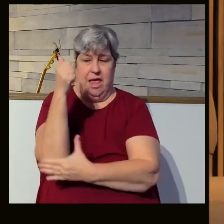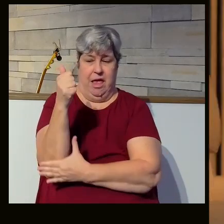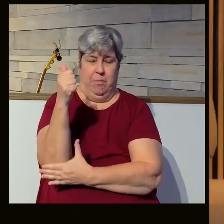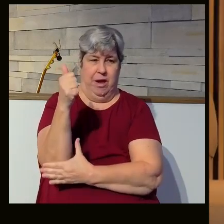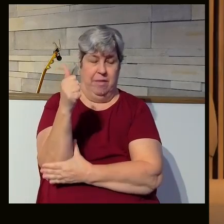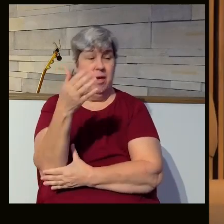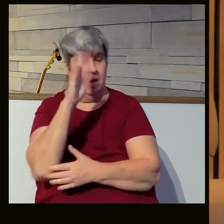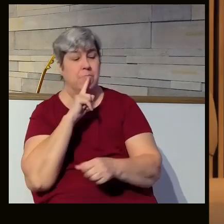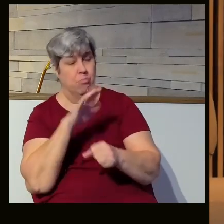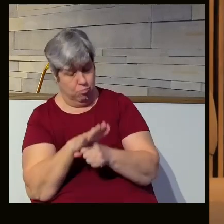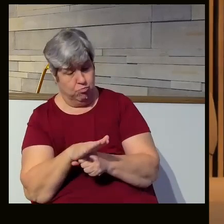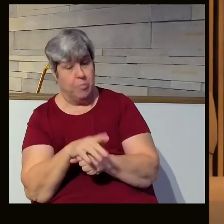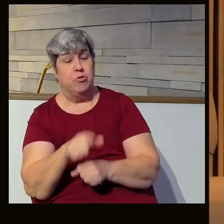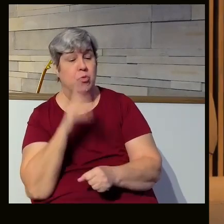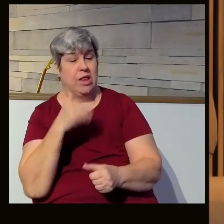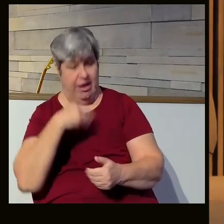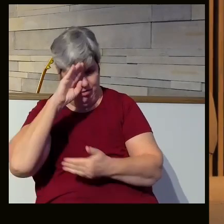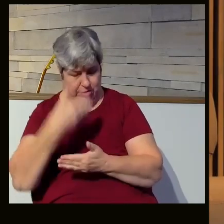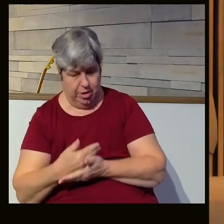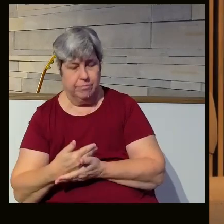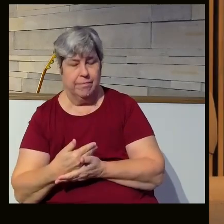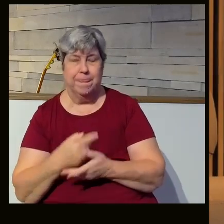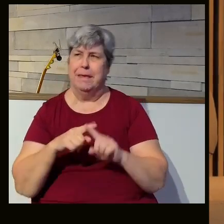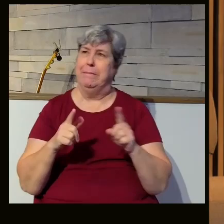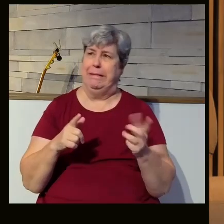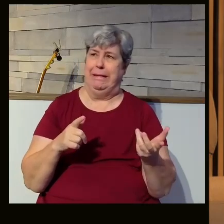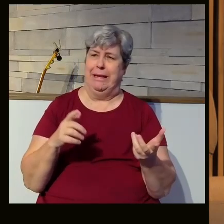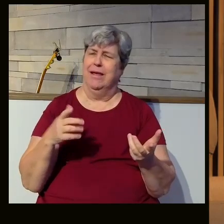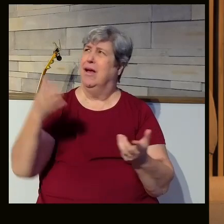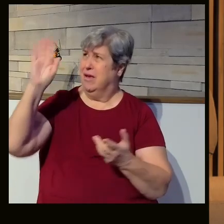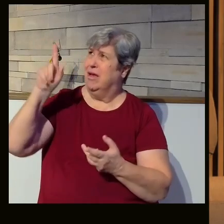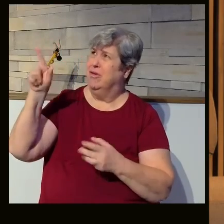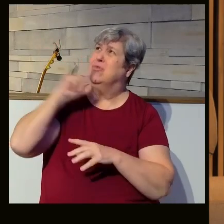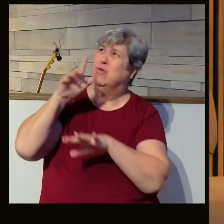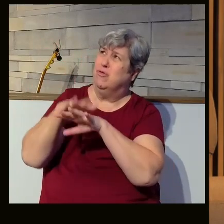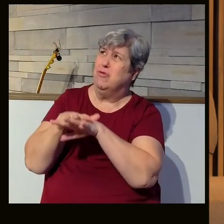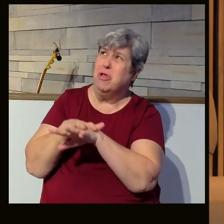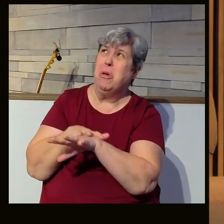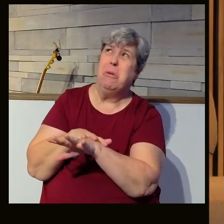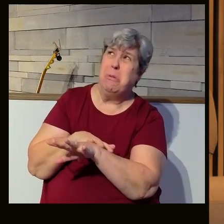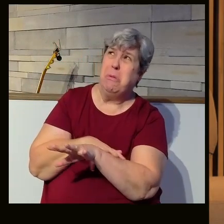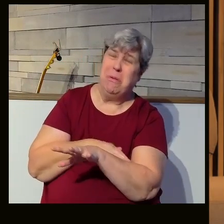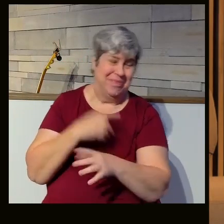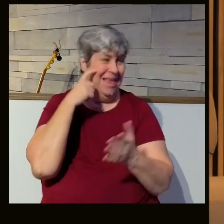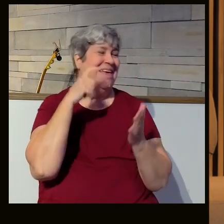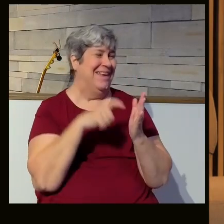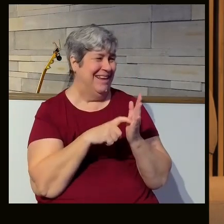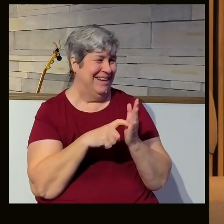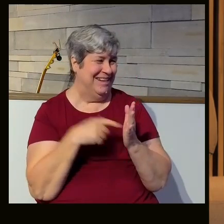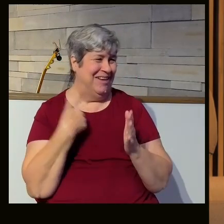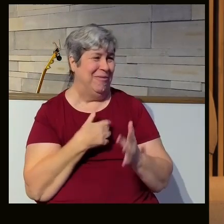Abraham, God promised him a son. But apparently, God was too slow for Abraham's reckoning. Have you noticed how